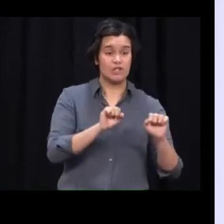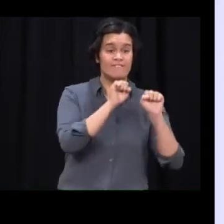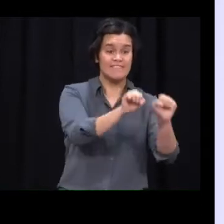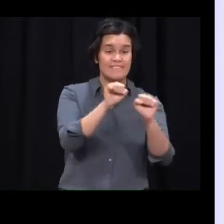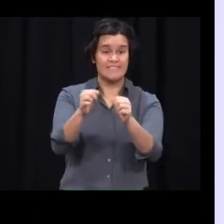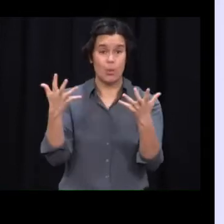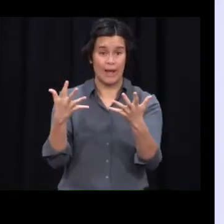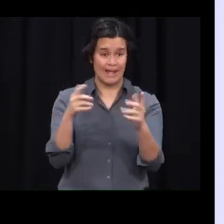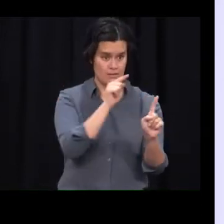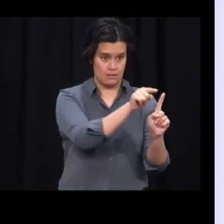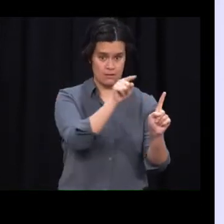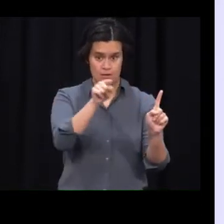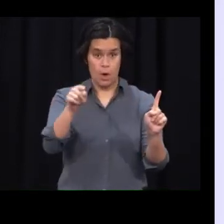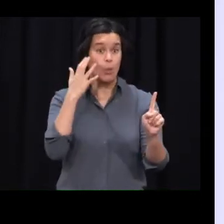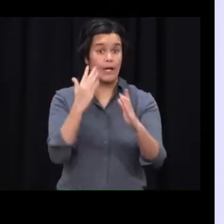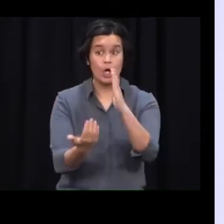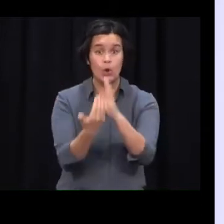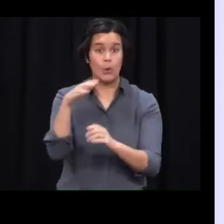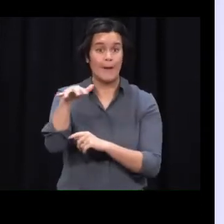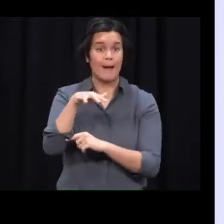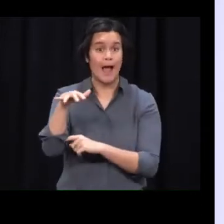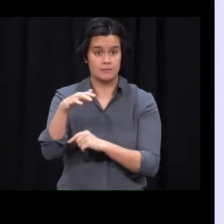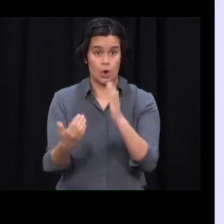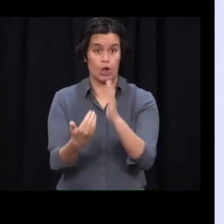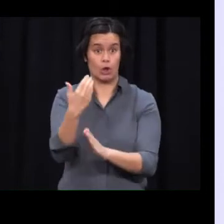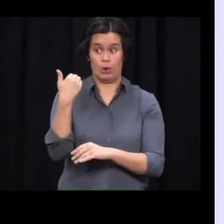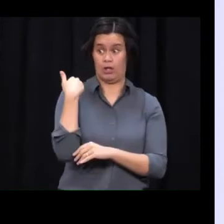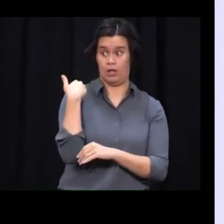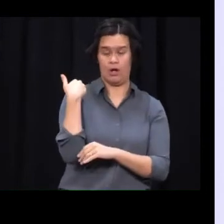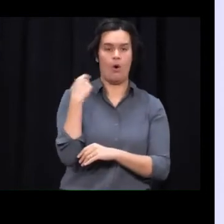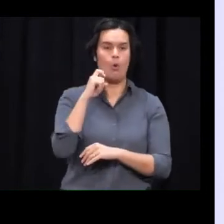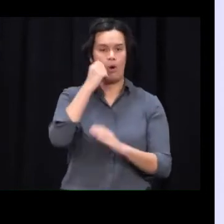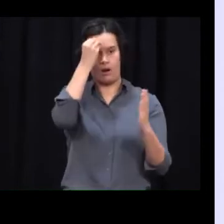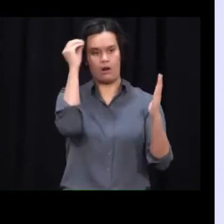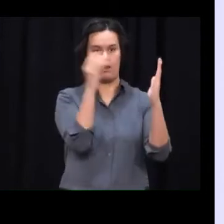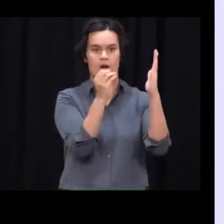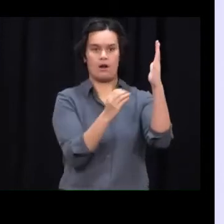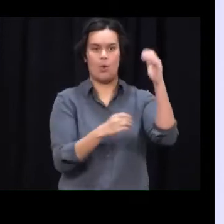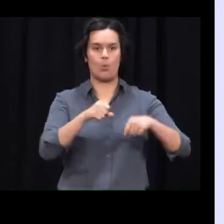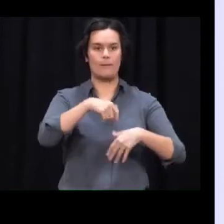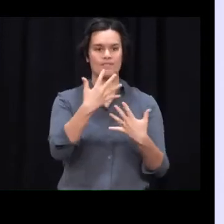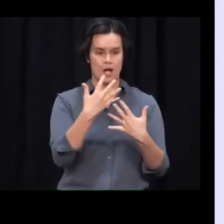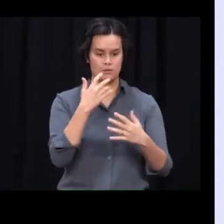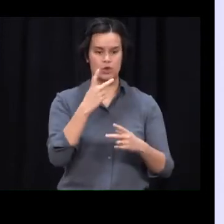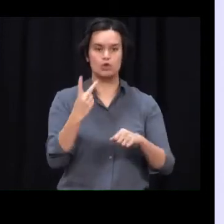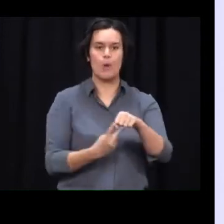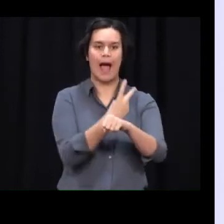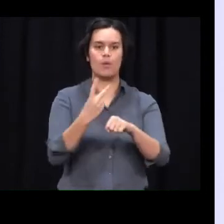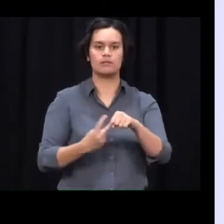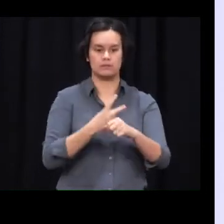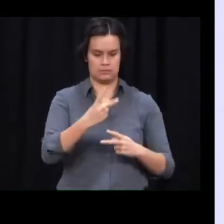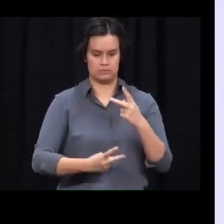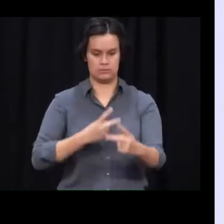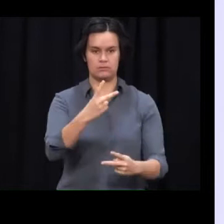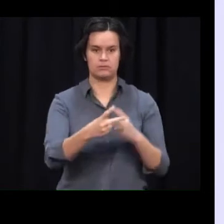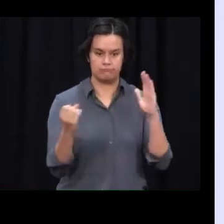will be published immediately. There are already more than 280 locations of interest identified across the